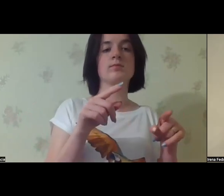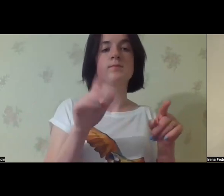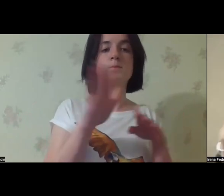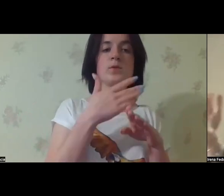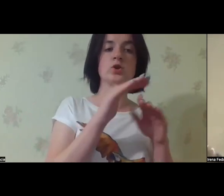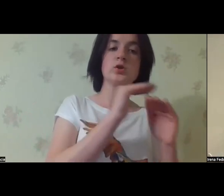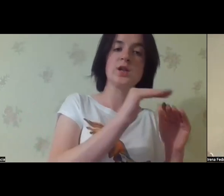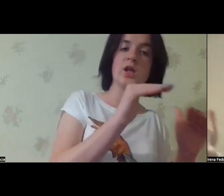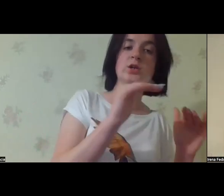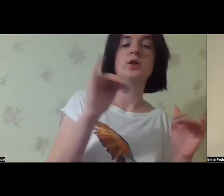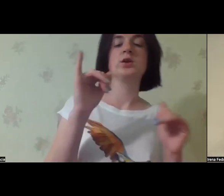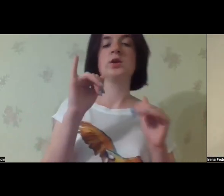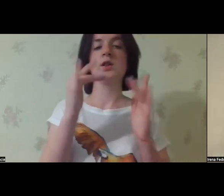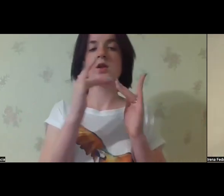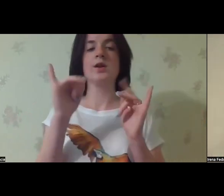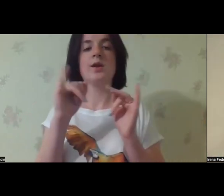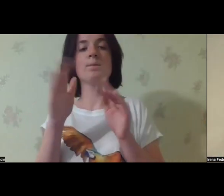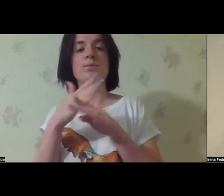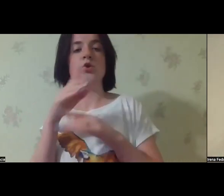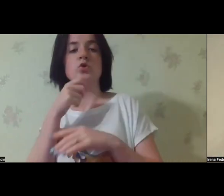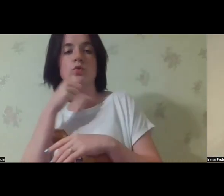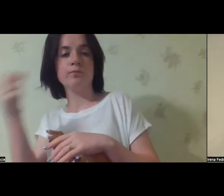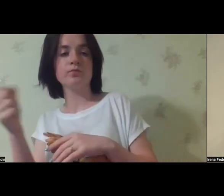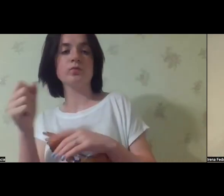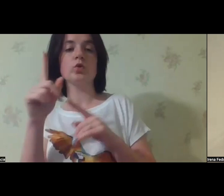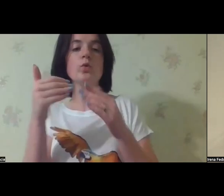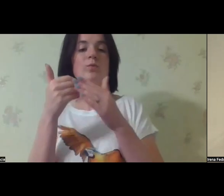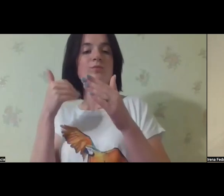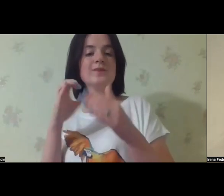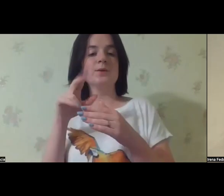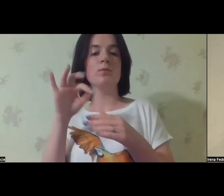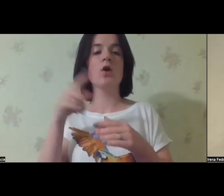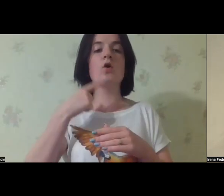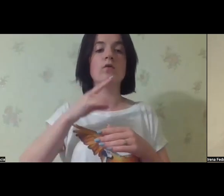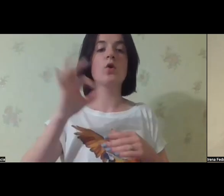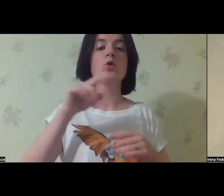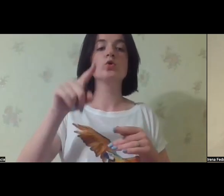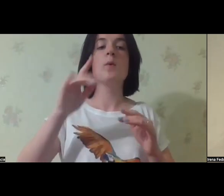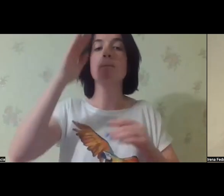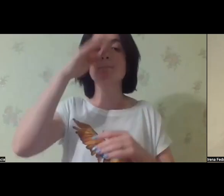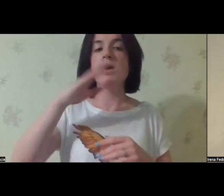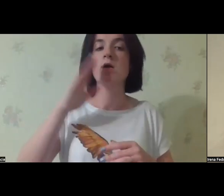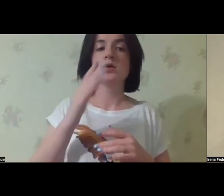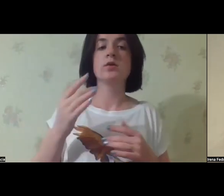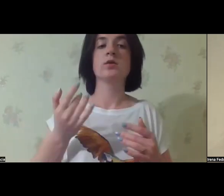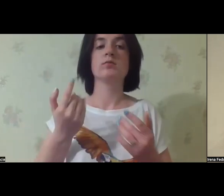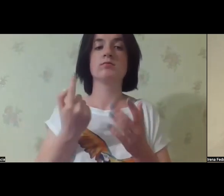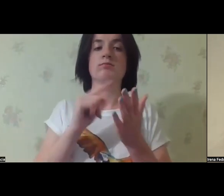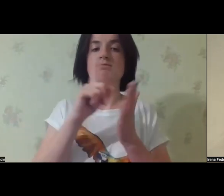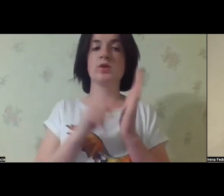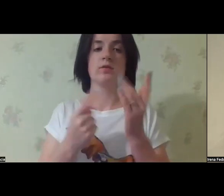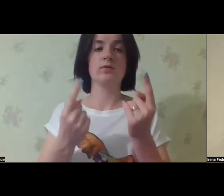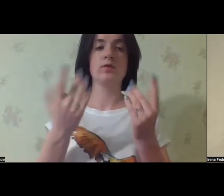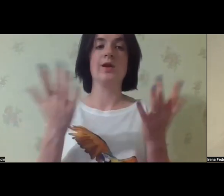started for the institutional system, but the bridge between the institutions for children and for adults failed to have been built.